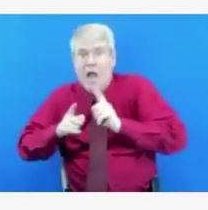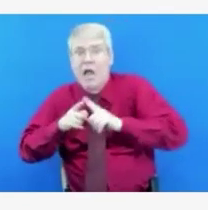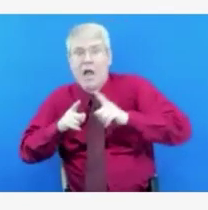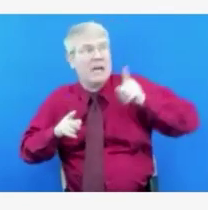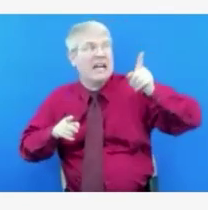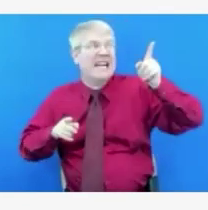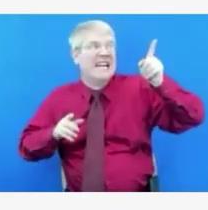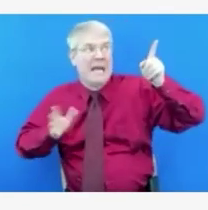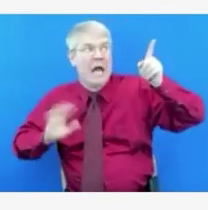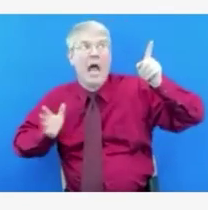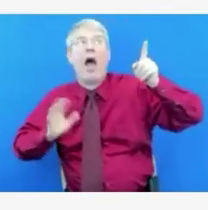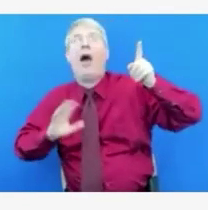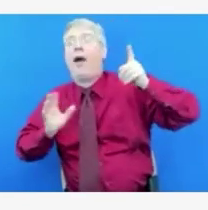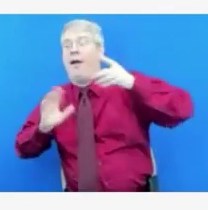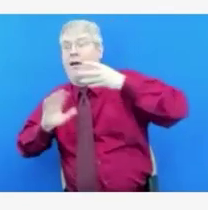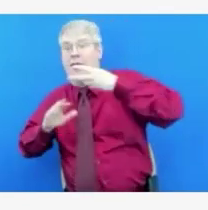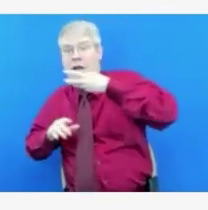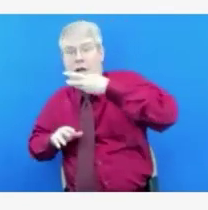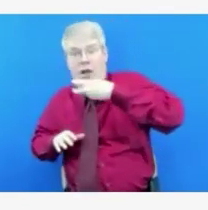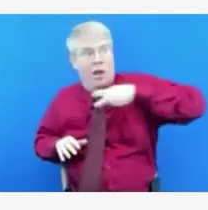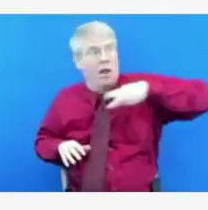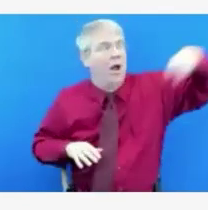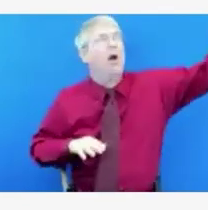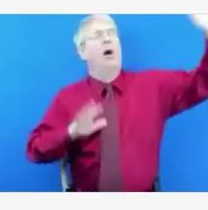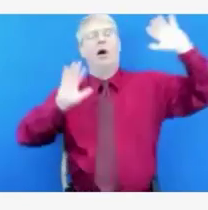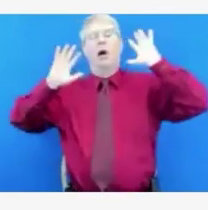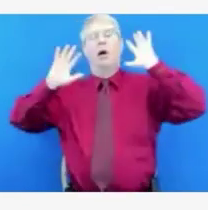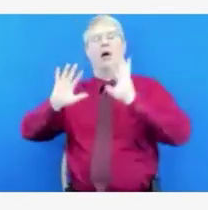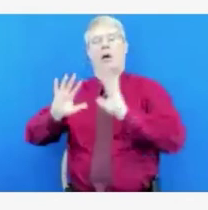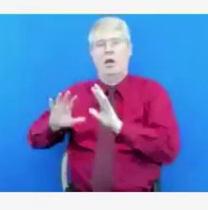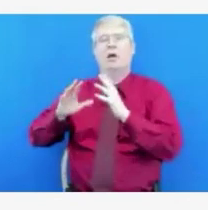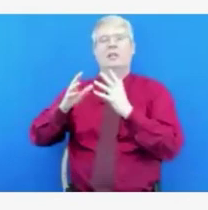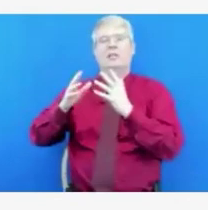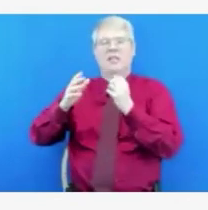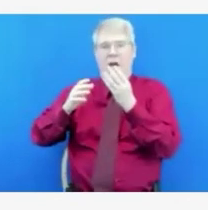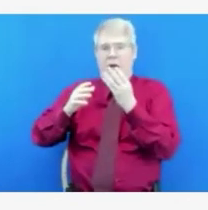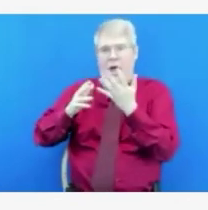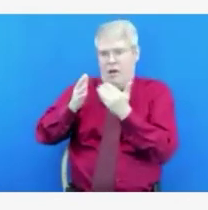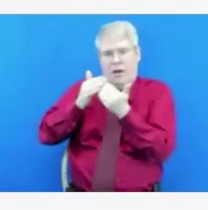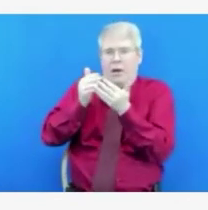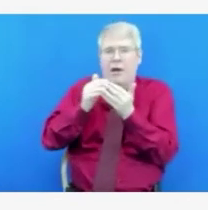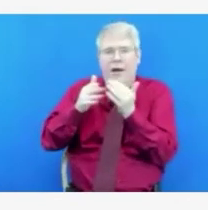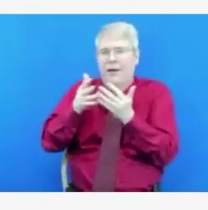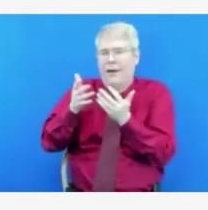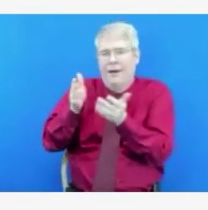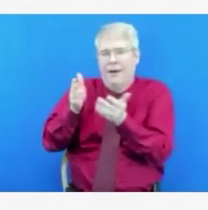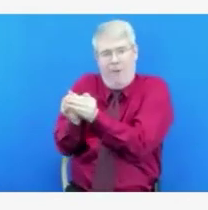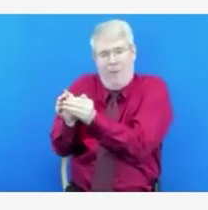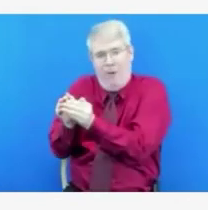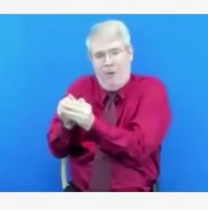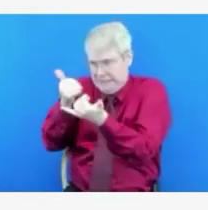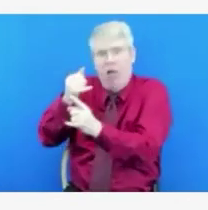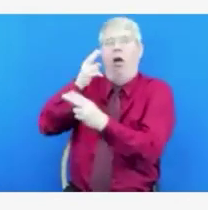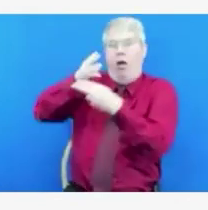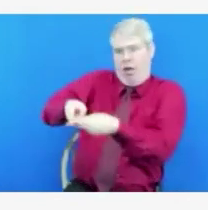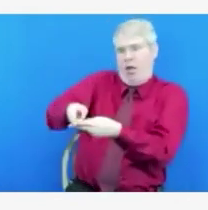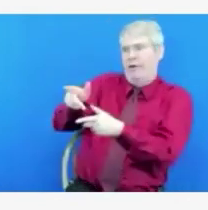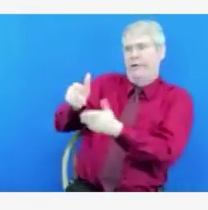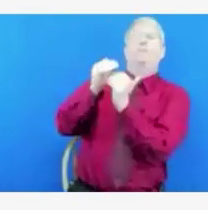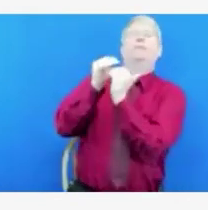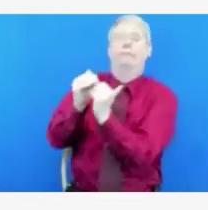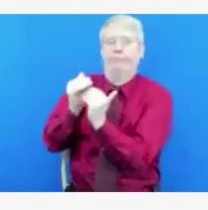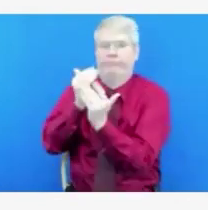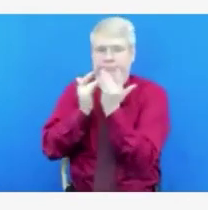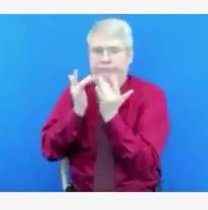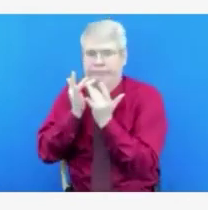of service that you are equipped to handle. And that actually puts you into a crisis standards of care situation. Hopefully that patient gets transferred, and hopefully within